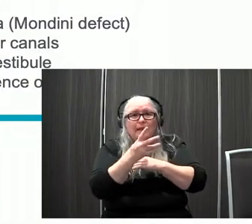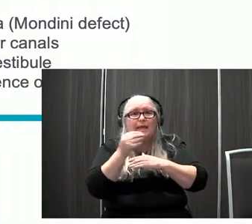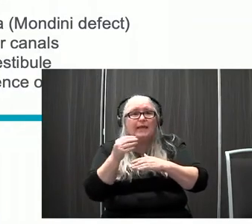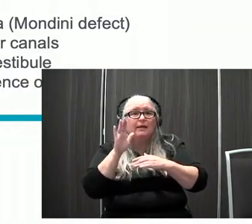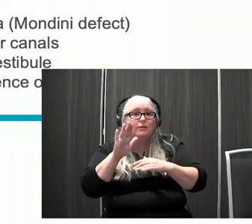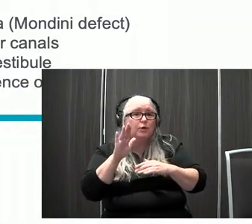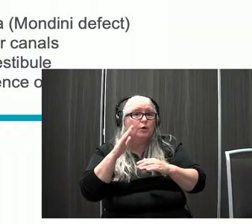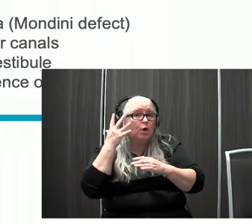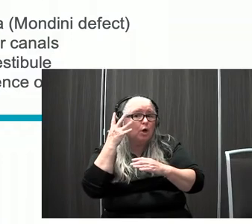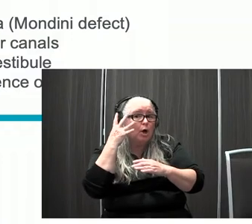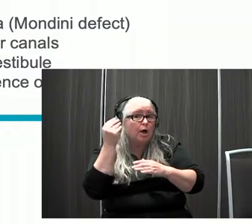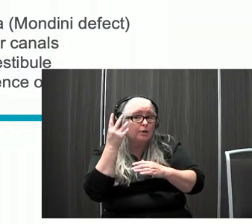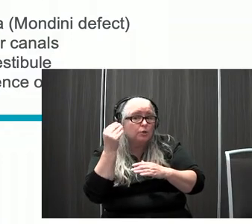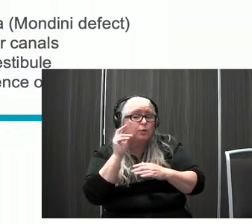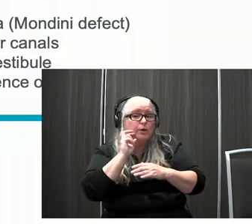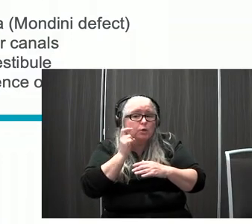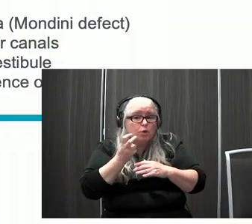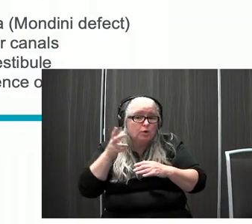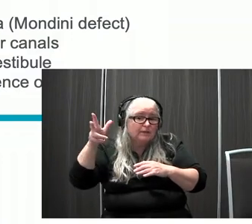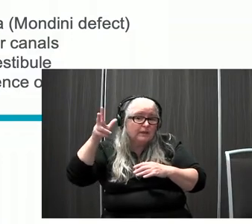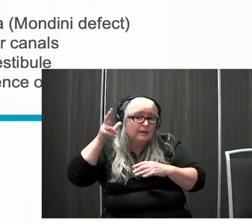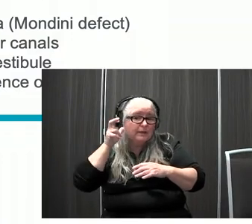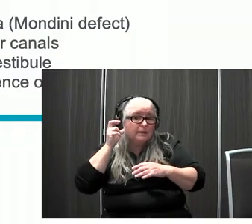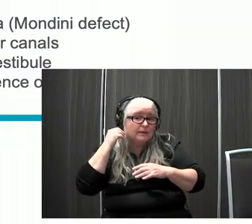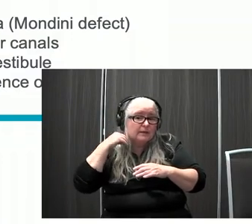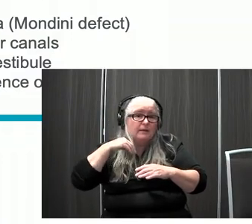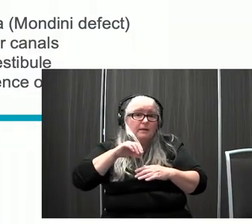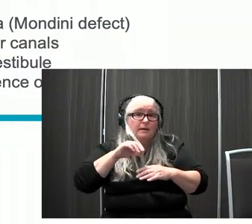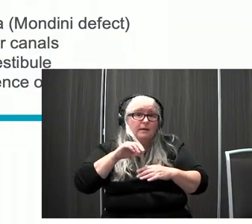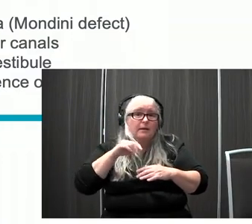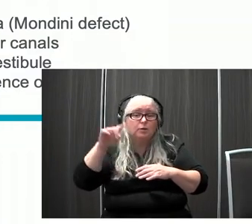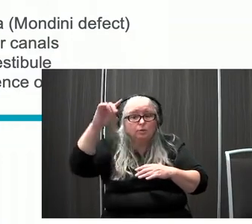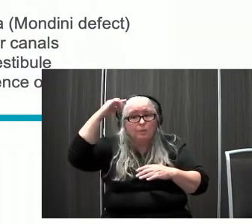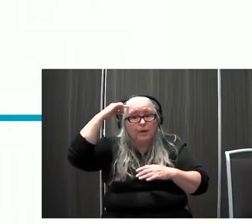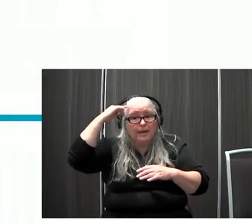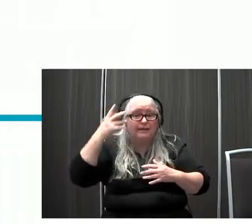auditory nerve is what takes the information from the inner ear and brings it up to the brain.